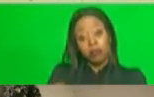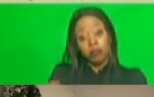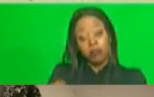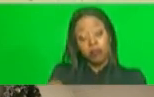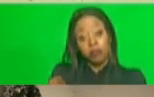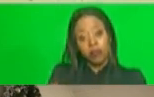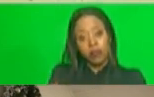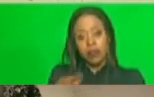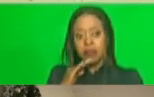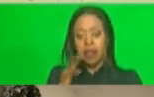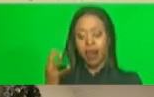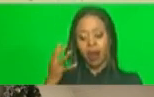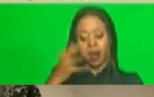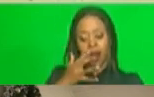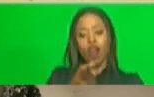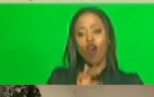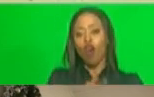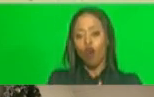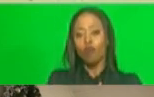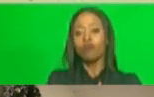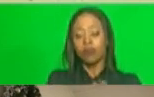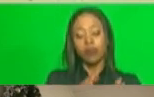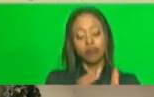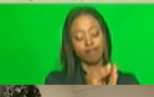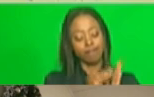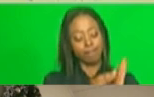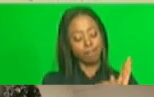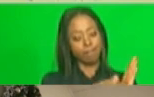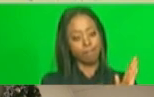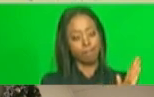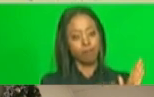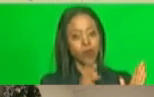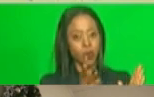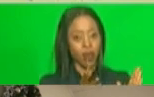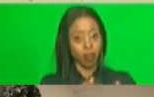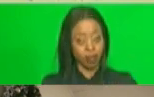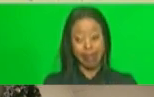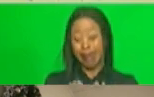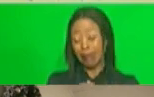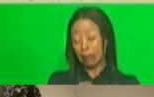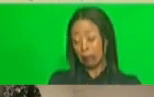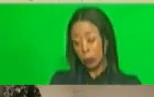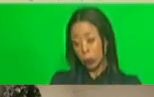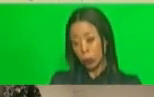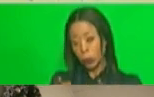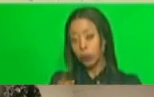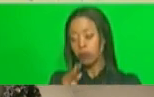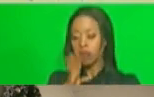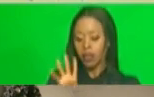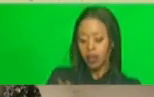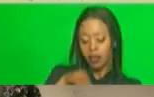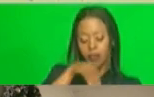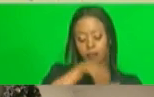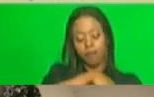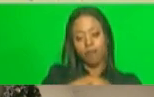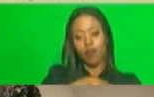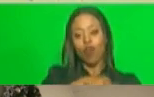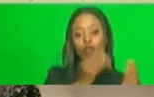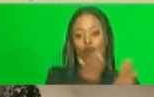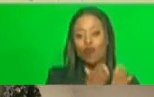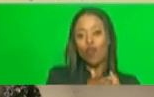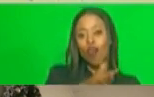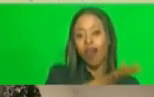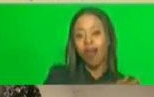not suitable for home use, or dangerous objects that may not be brought or used on school